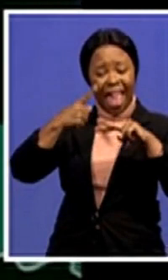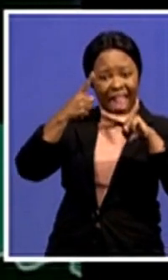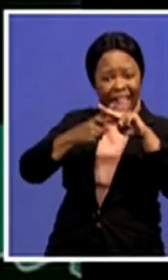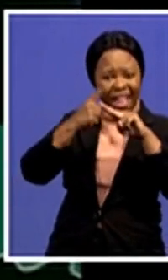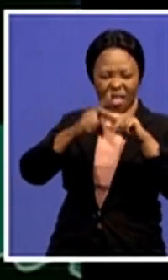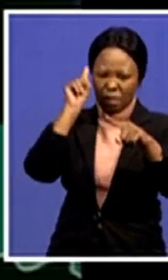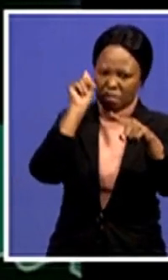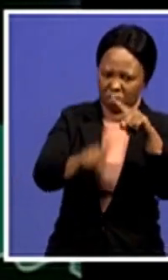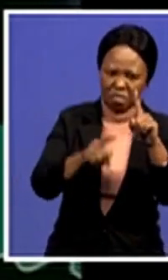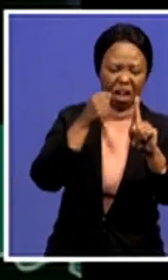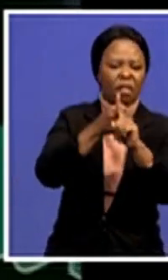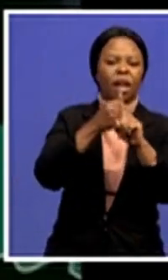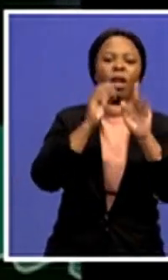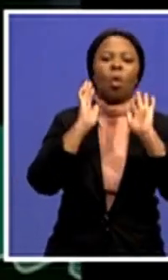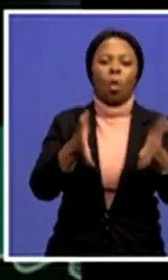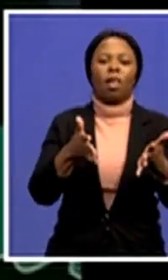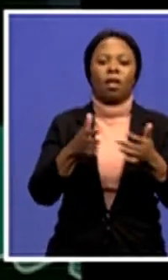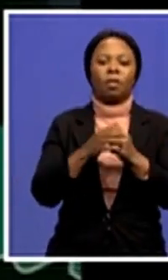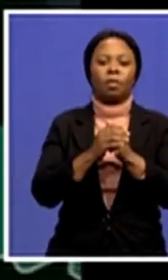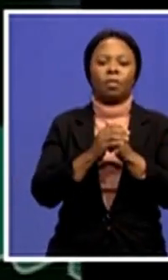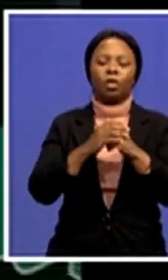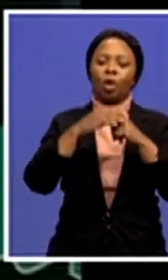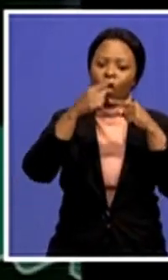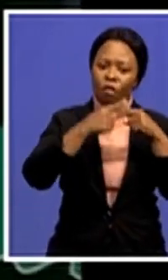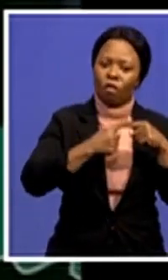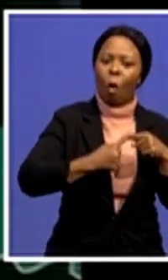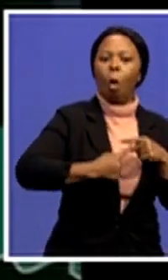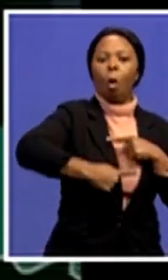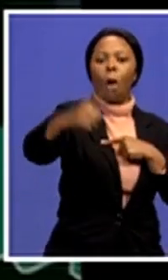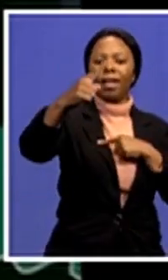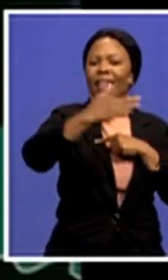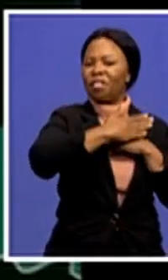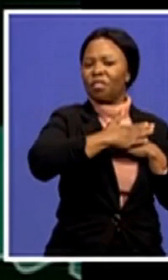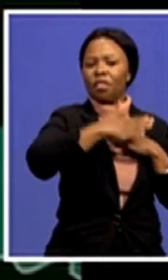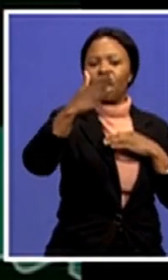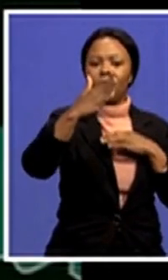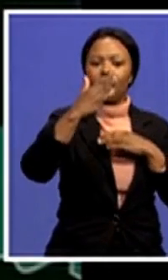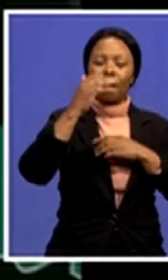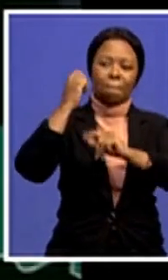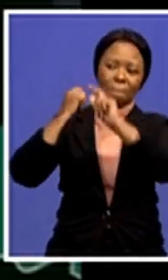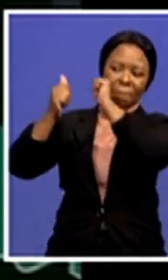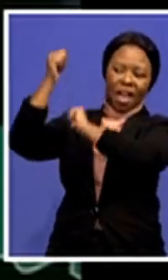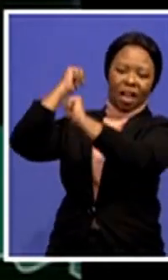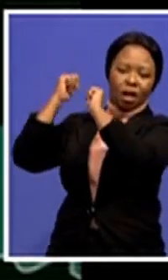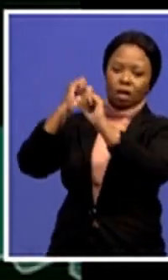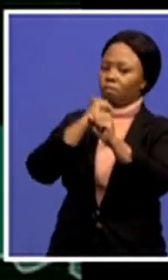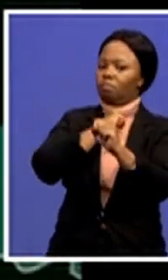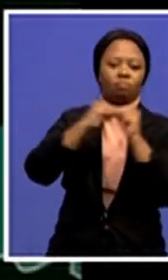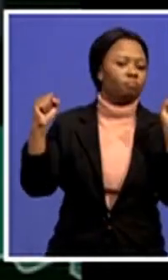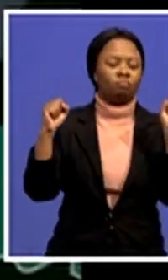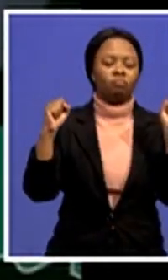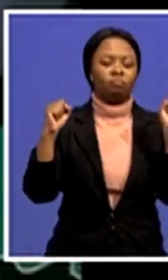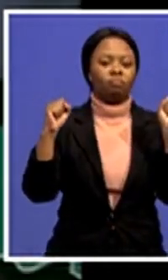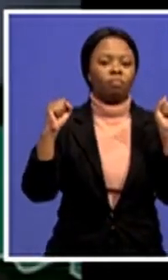ever, backwards never. In the name of great Africa,